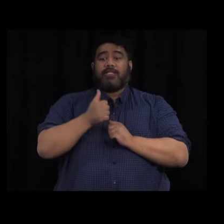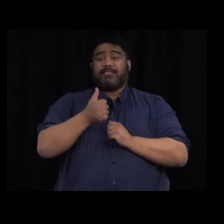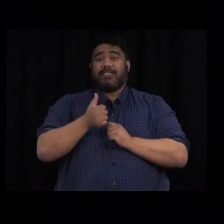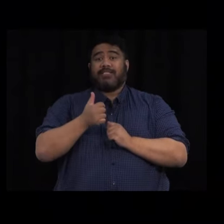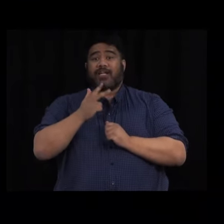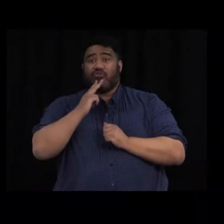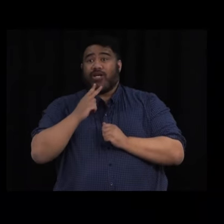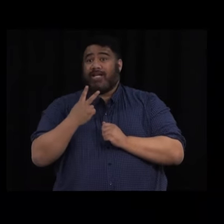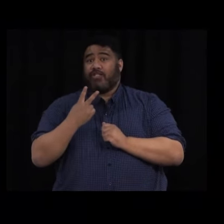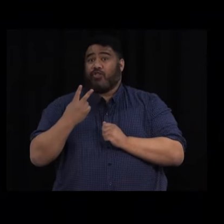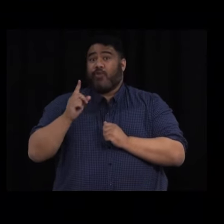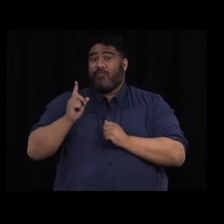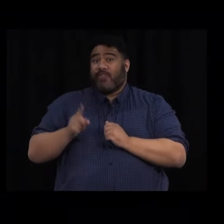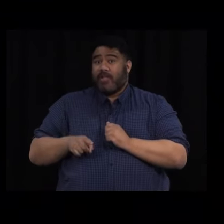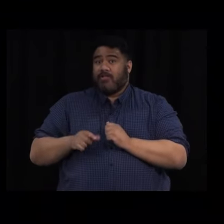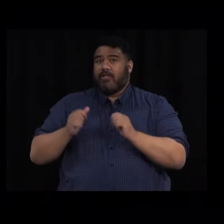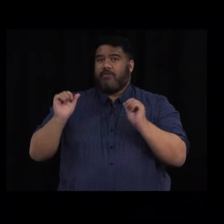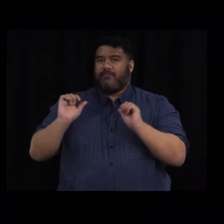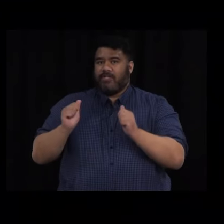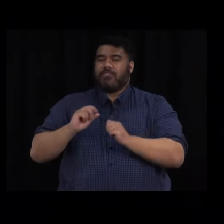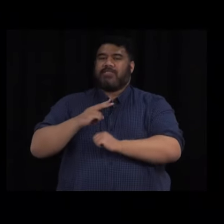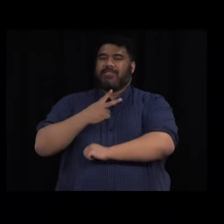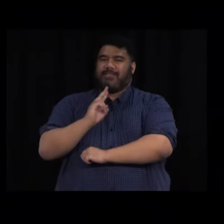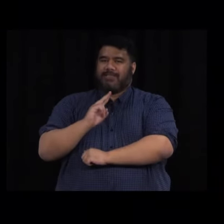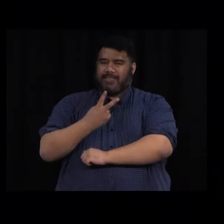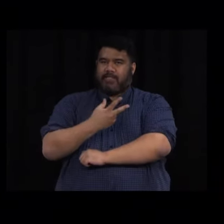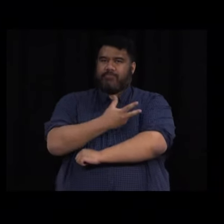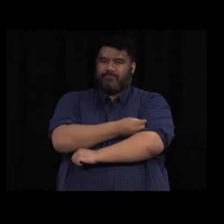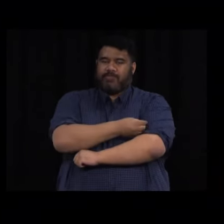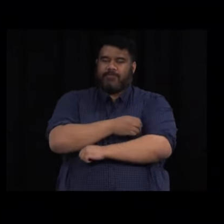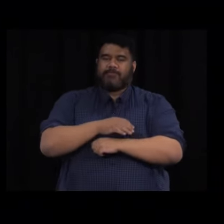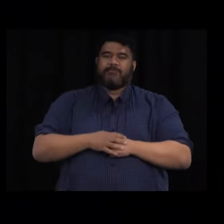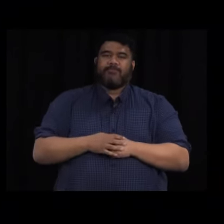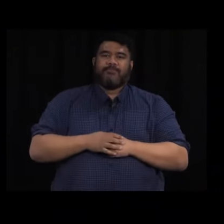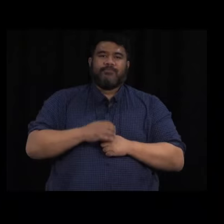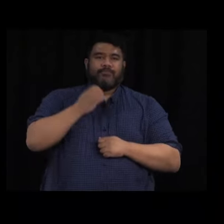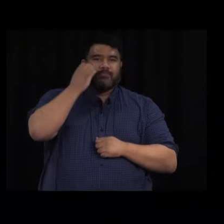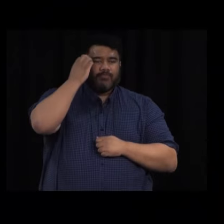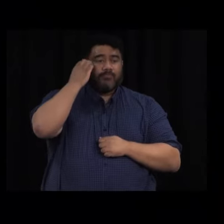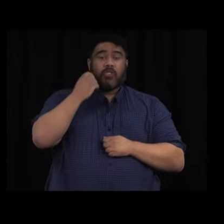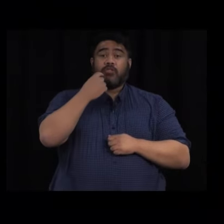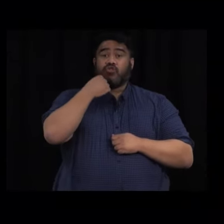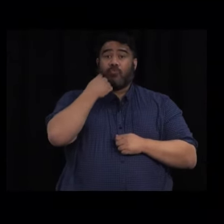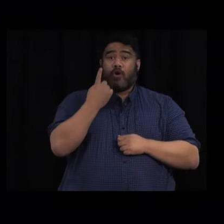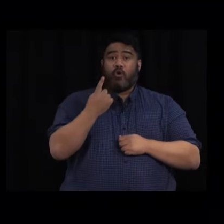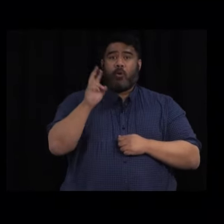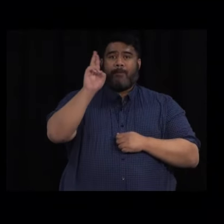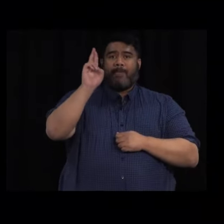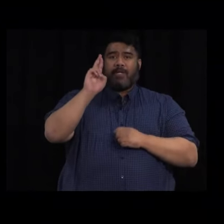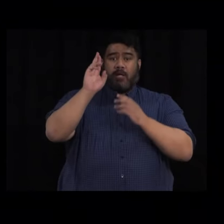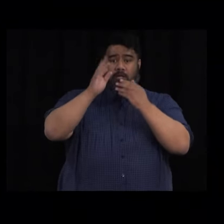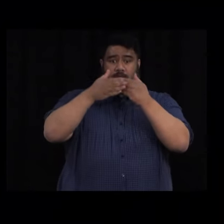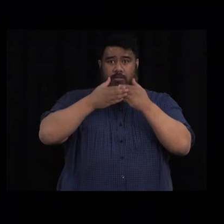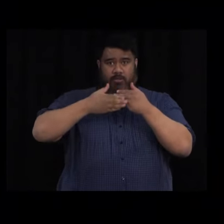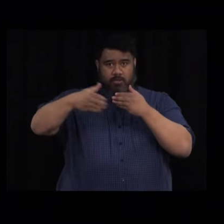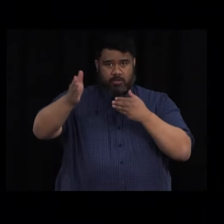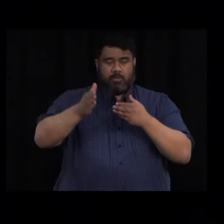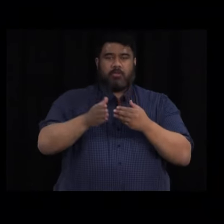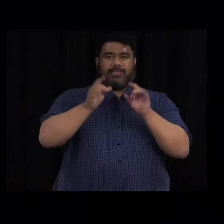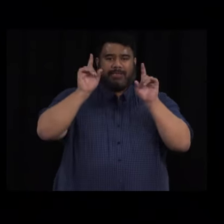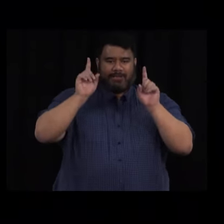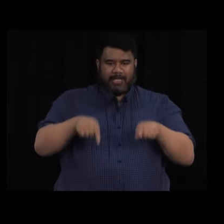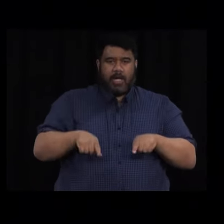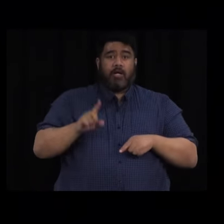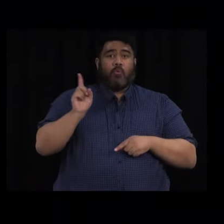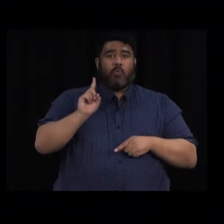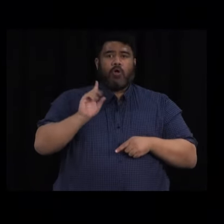have had both doses. As at midnight tomorrow, the requirement will come into force for all border